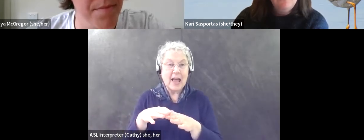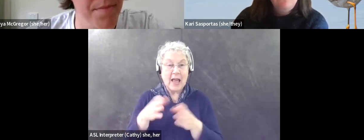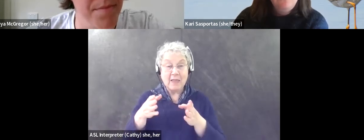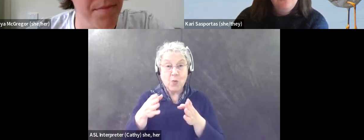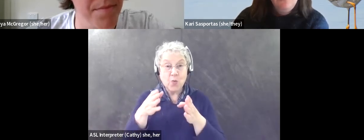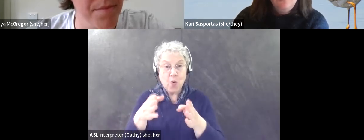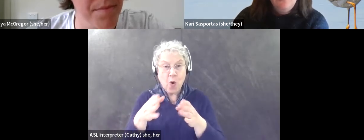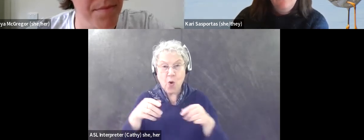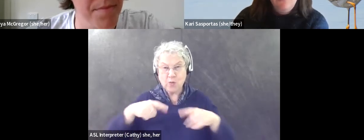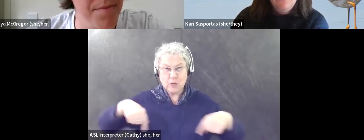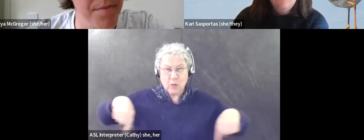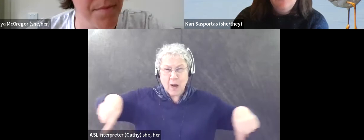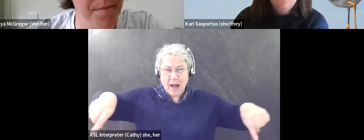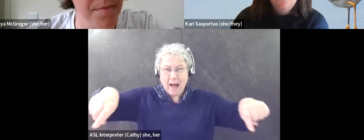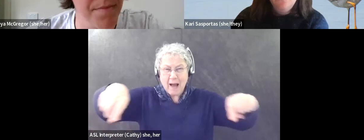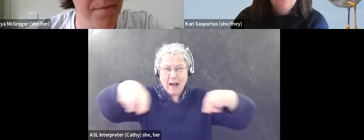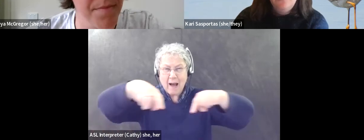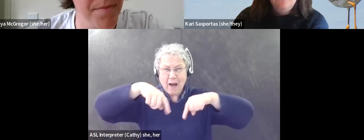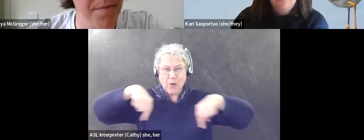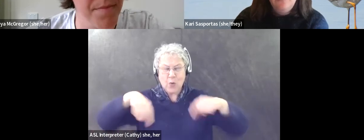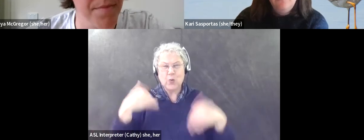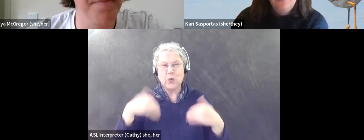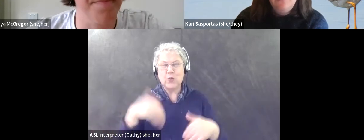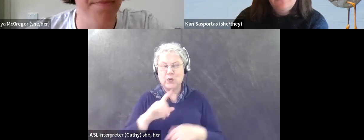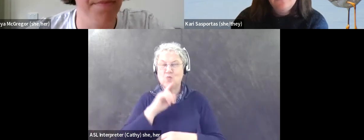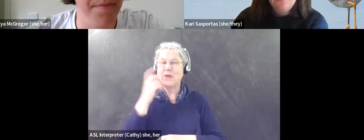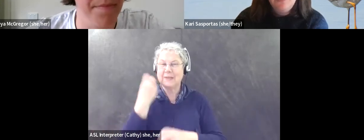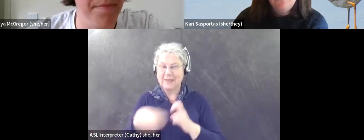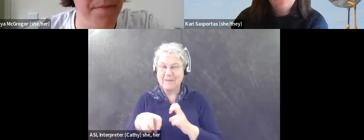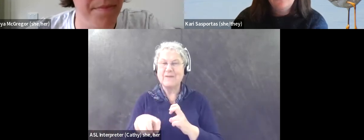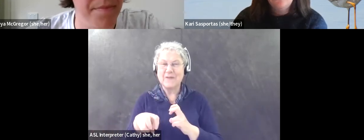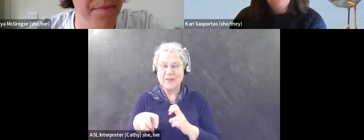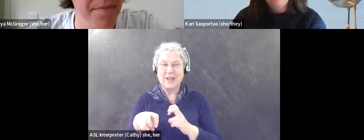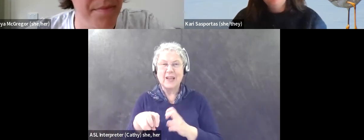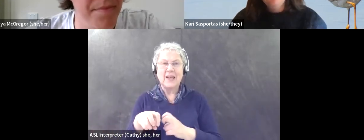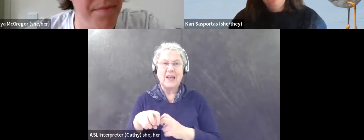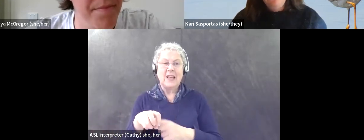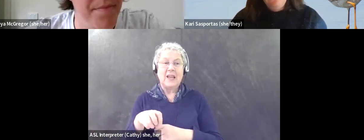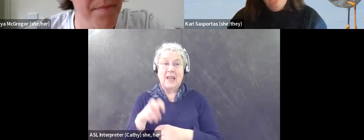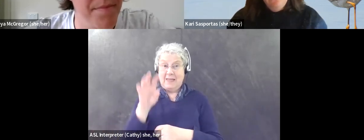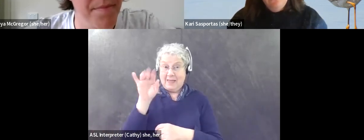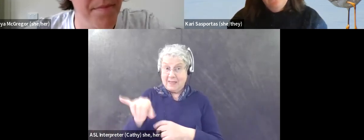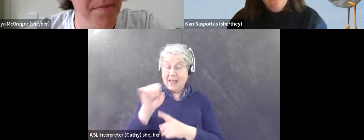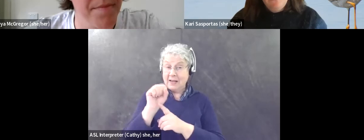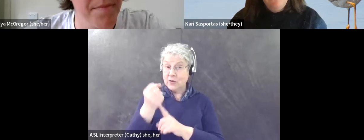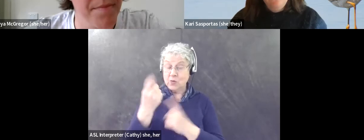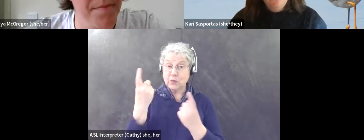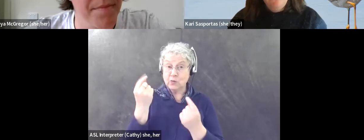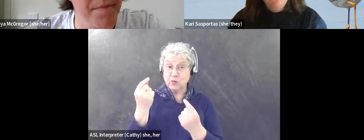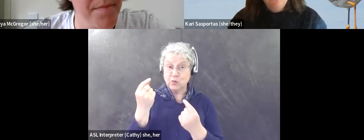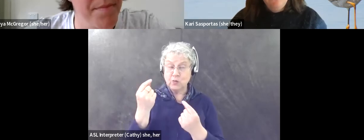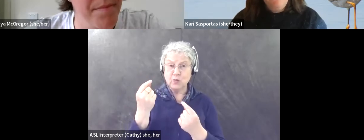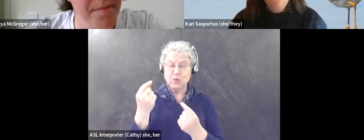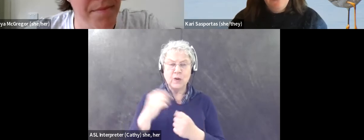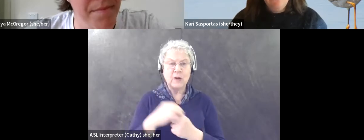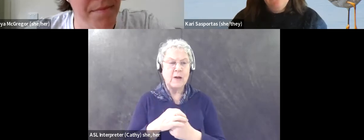around, um, and that can be super tough. Um, and that's the case where I have to kind of, kind